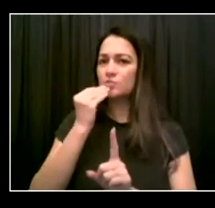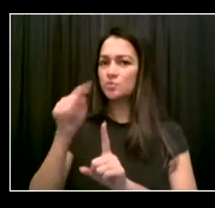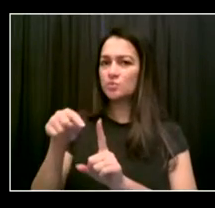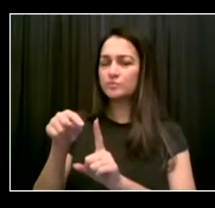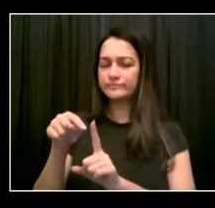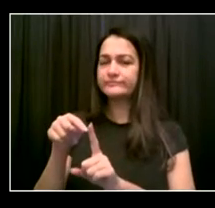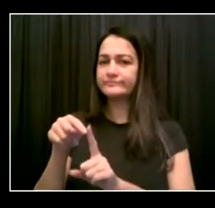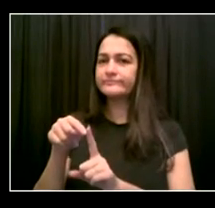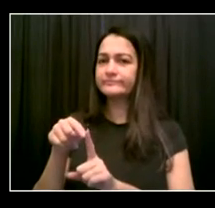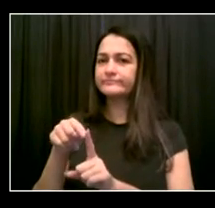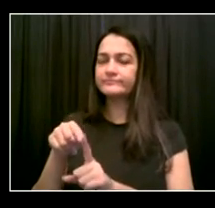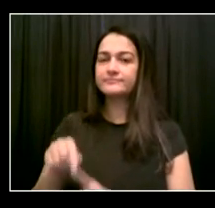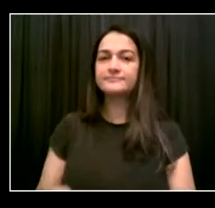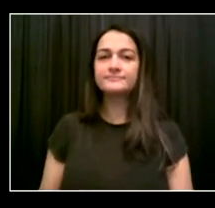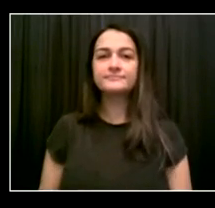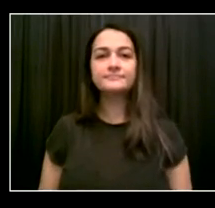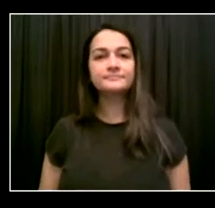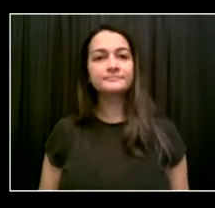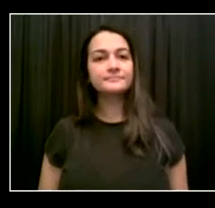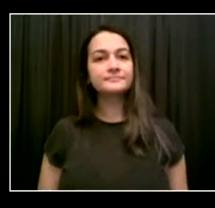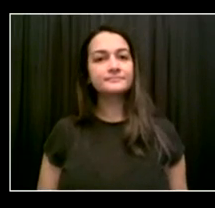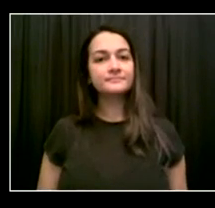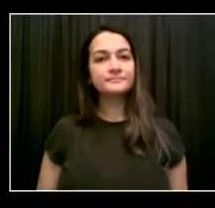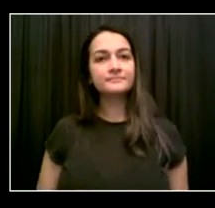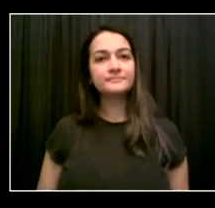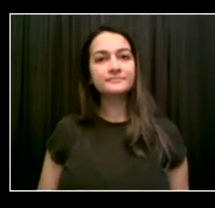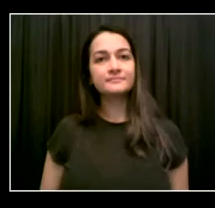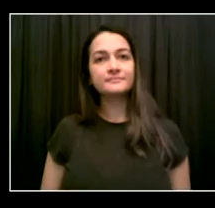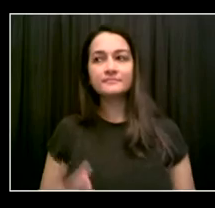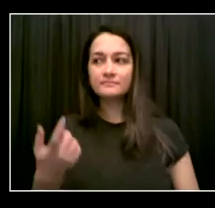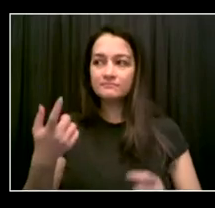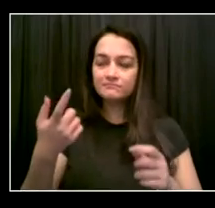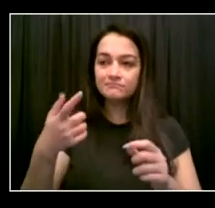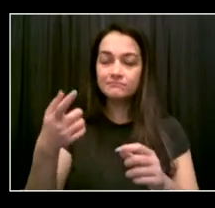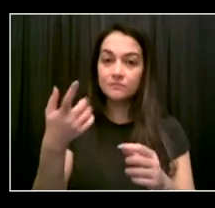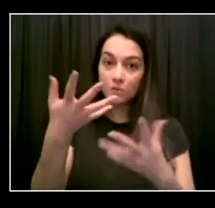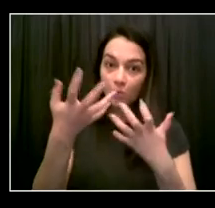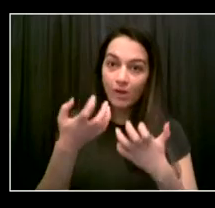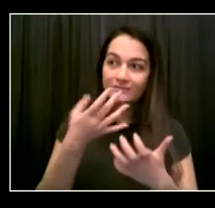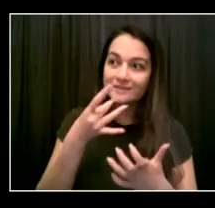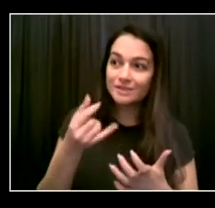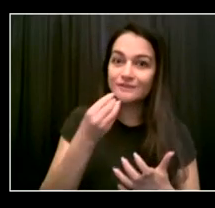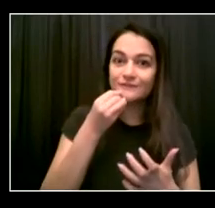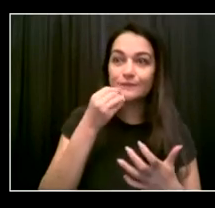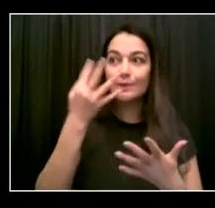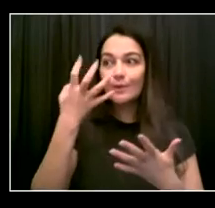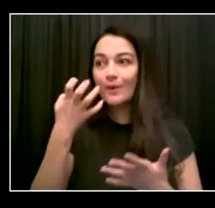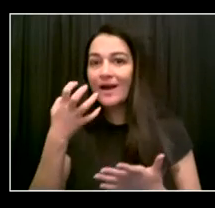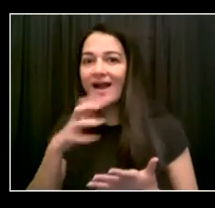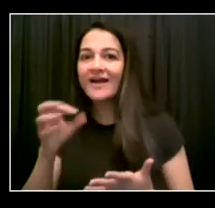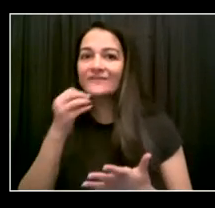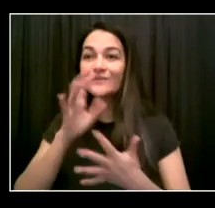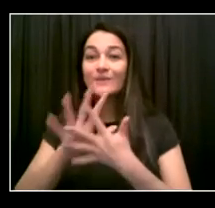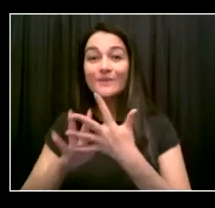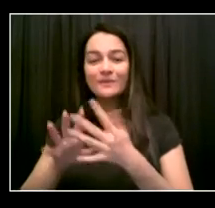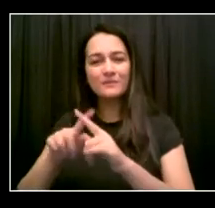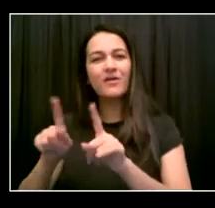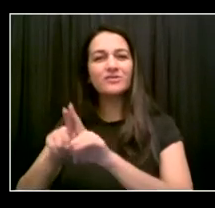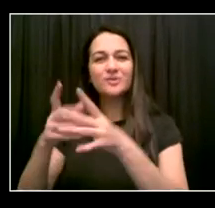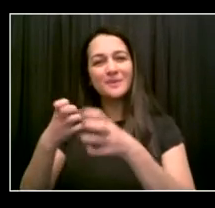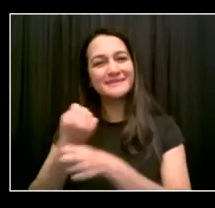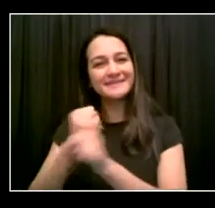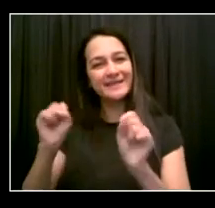And although some may, you know, shrug their shoulders about this, the real case